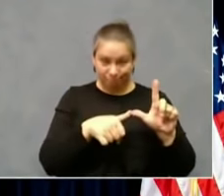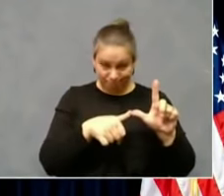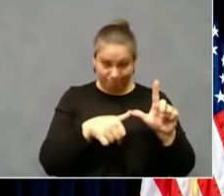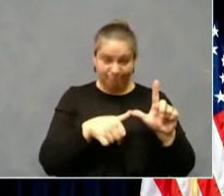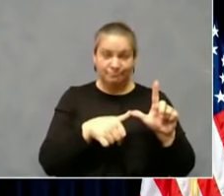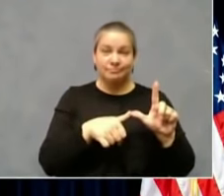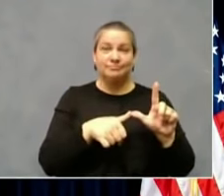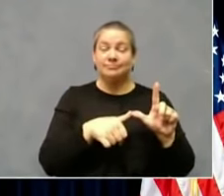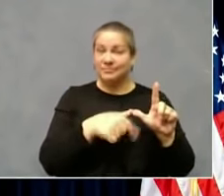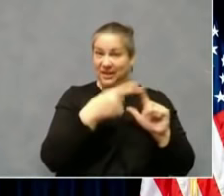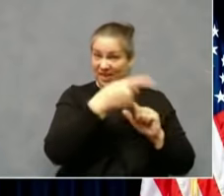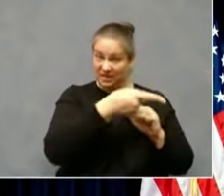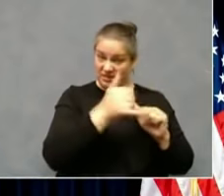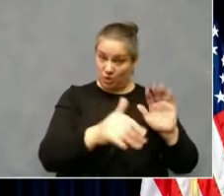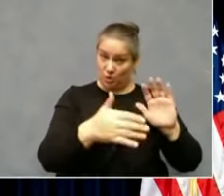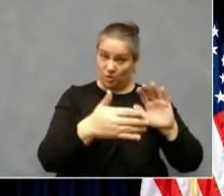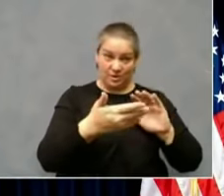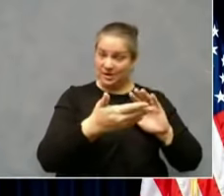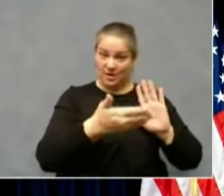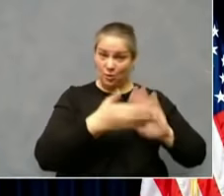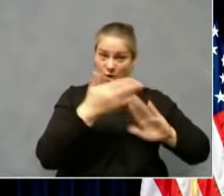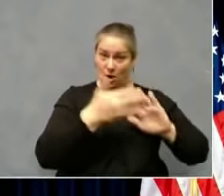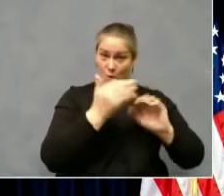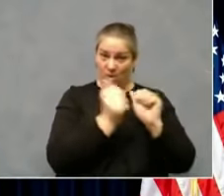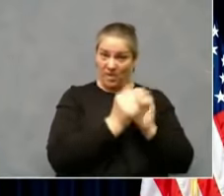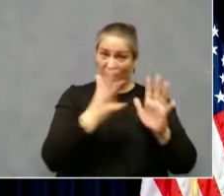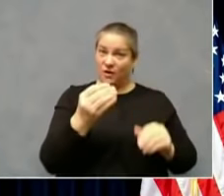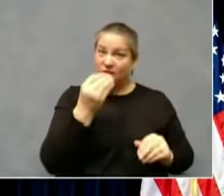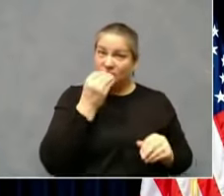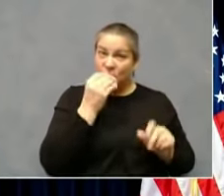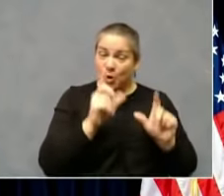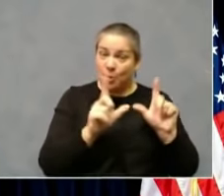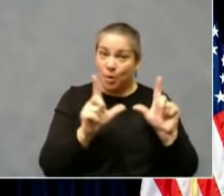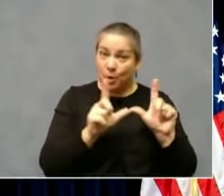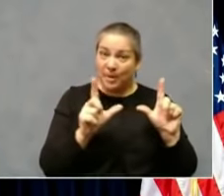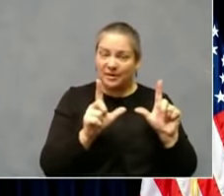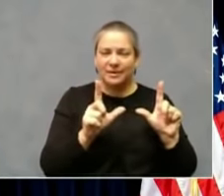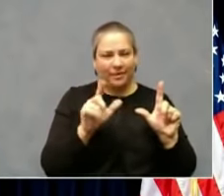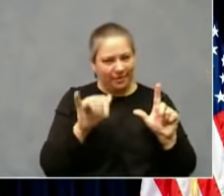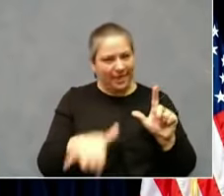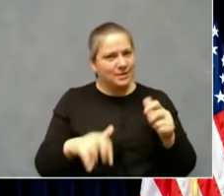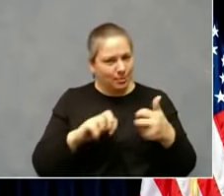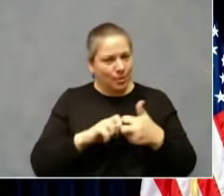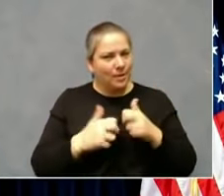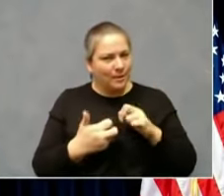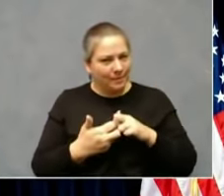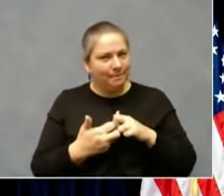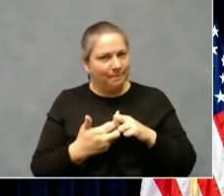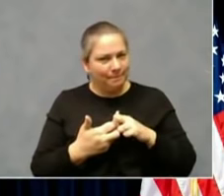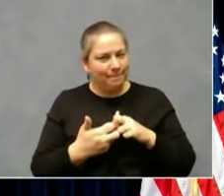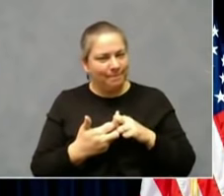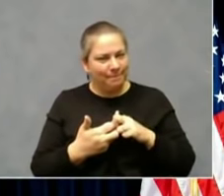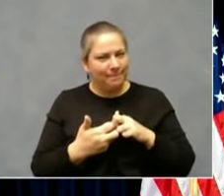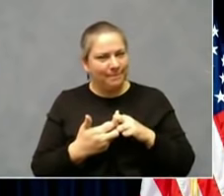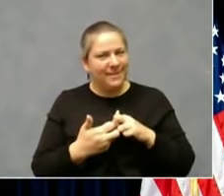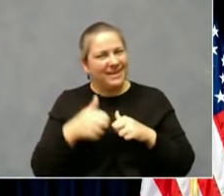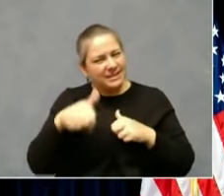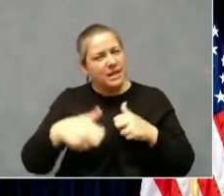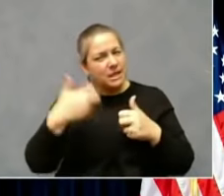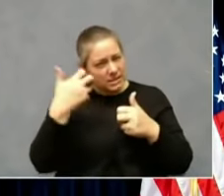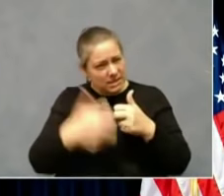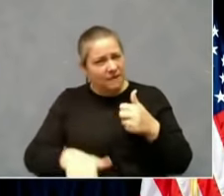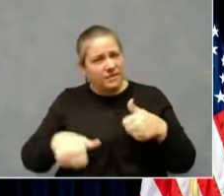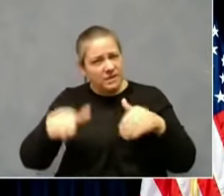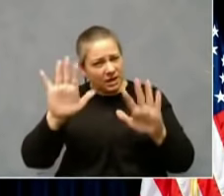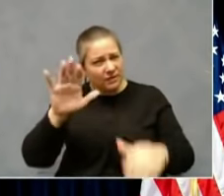either. Obviously, that's a problem. And again, these are tough sacrifices. But again, I mean, we're